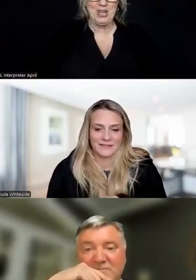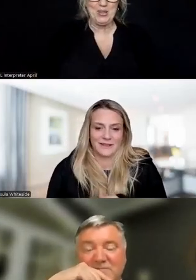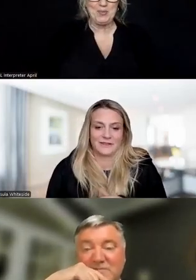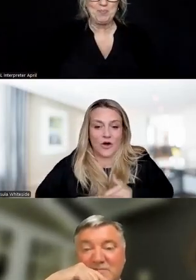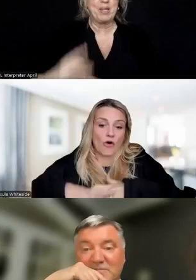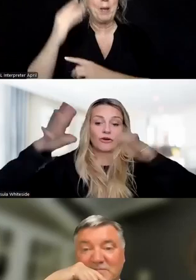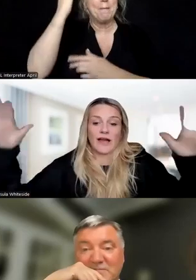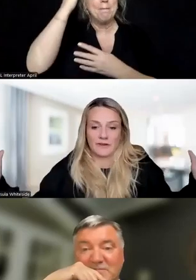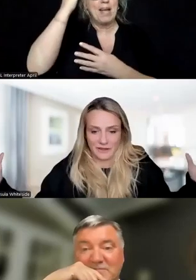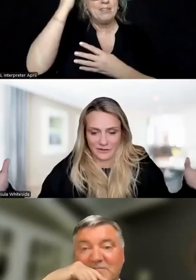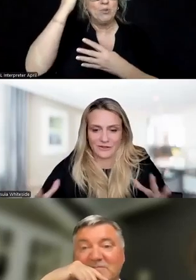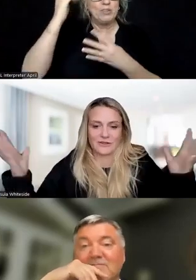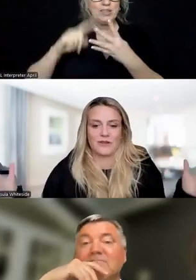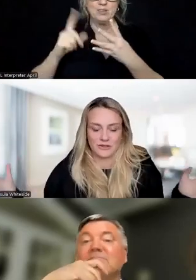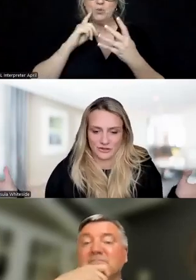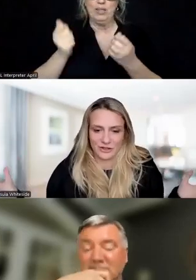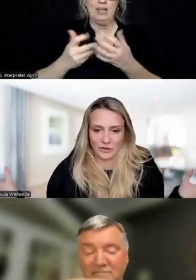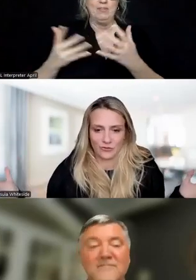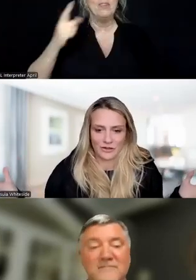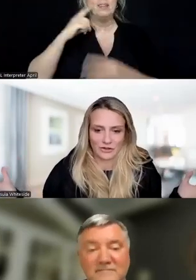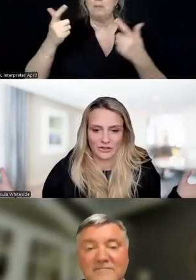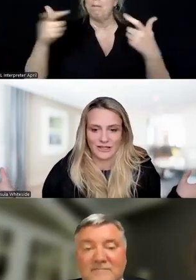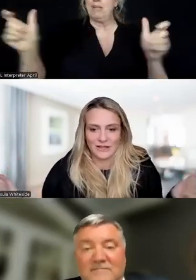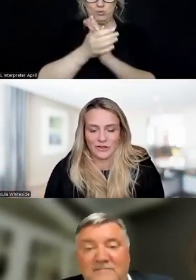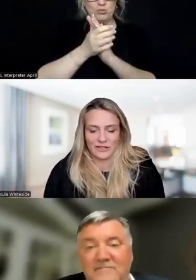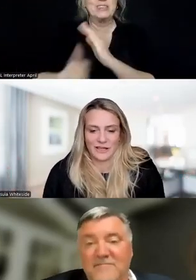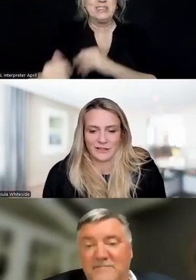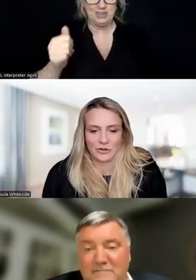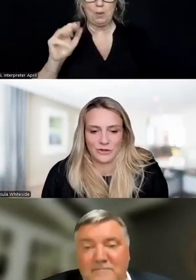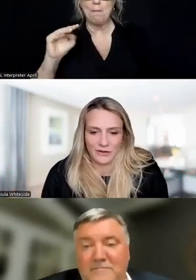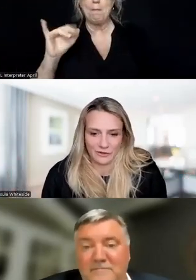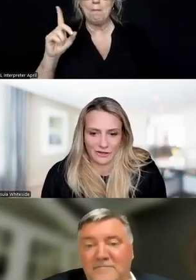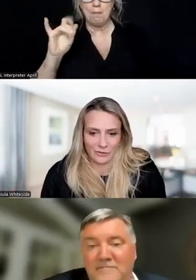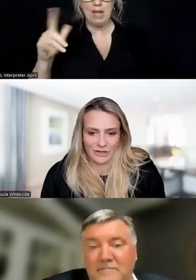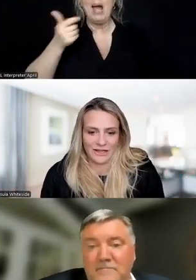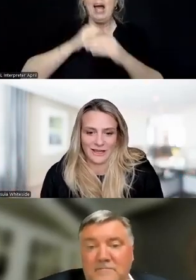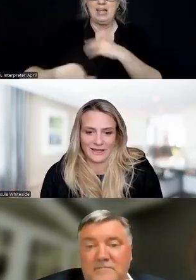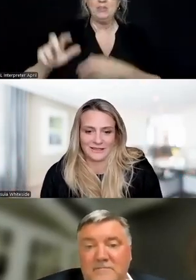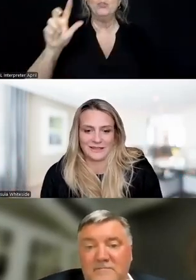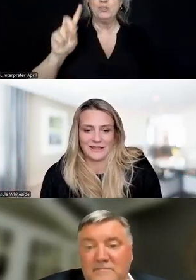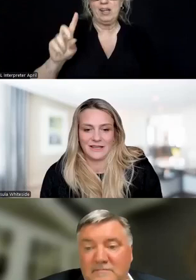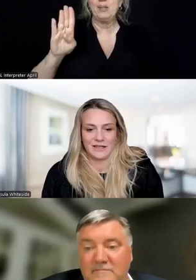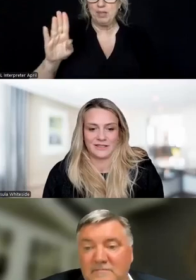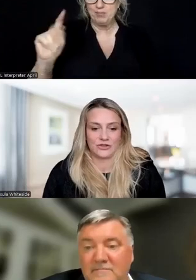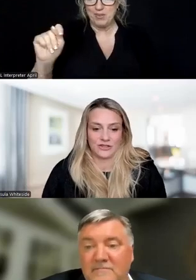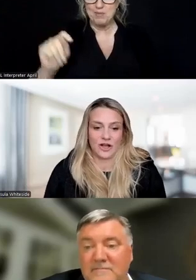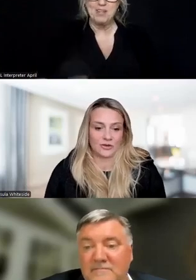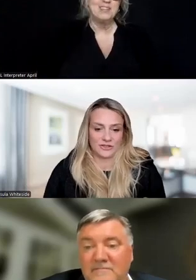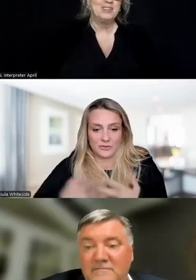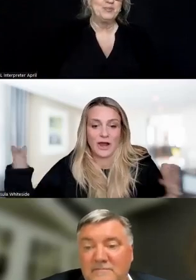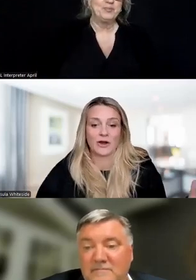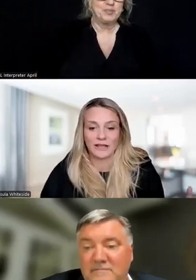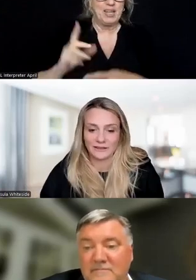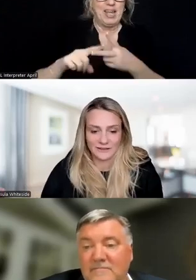Mindfulness is over everything. So this is a major skill module within dialectical behavior therapy. And distrust